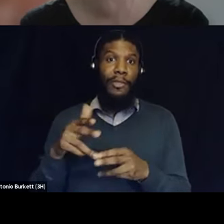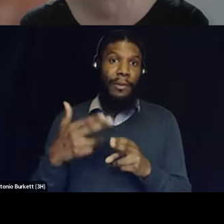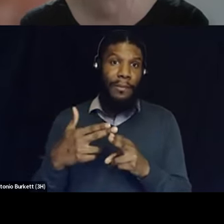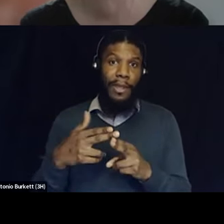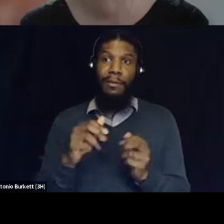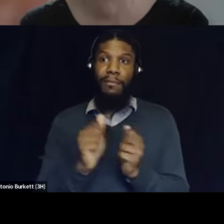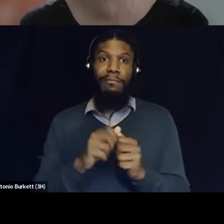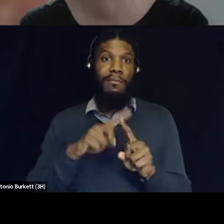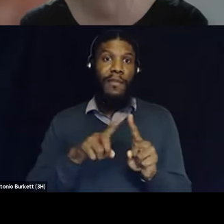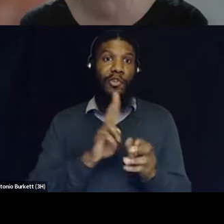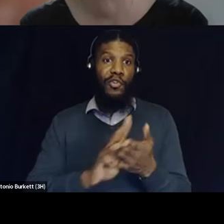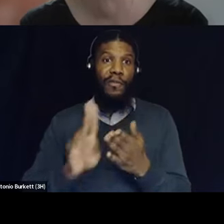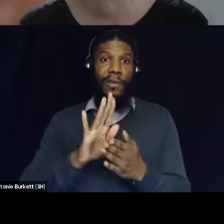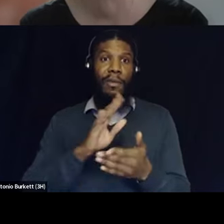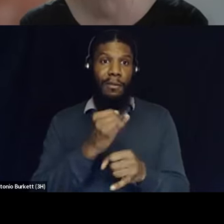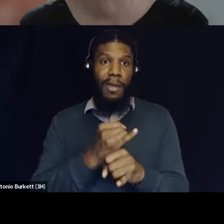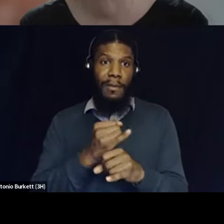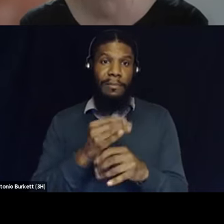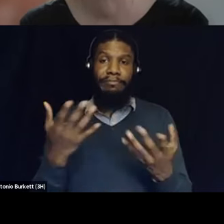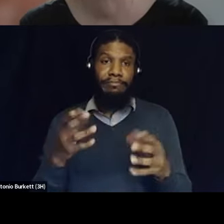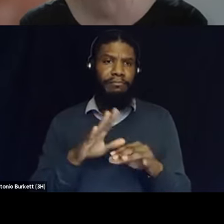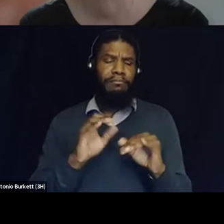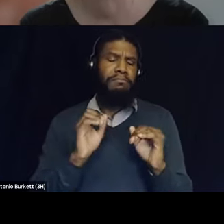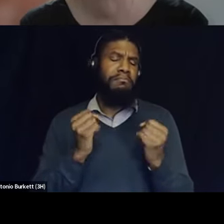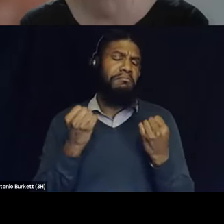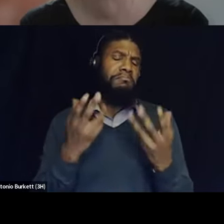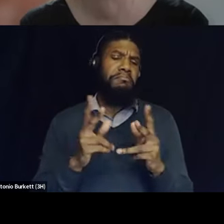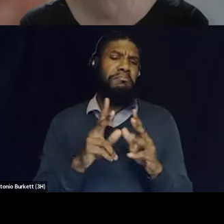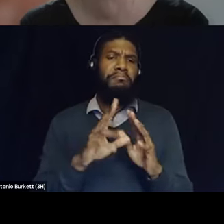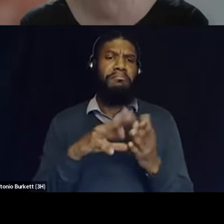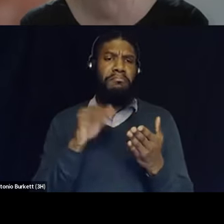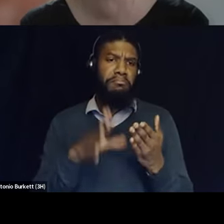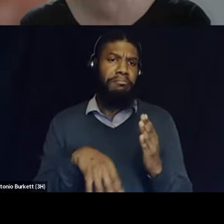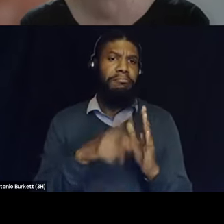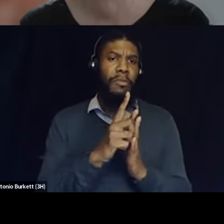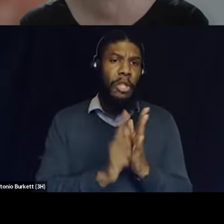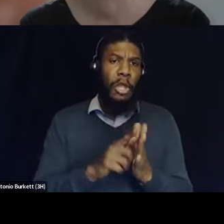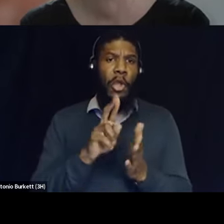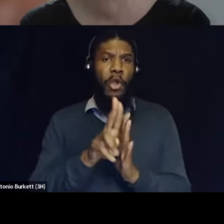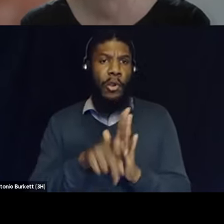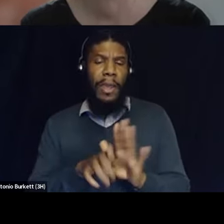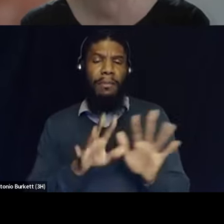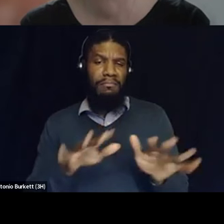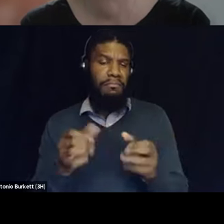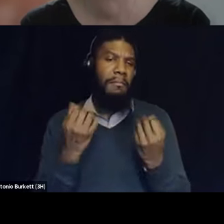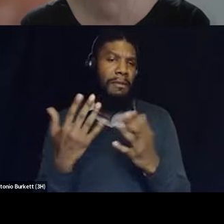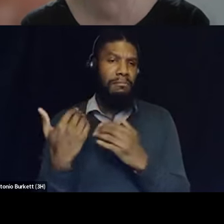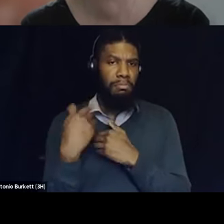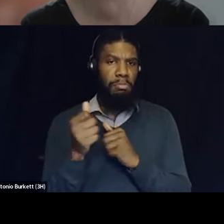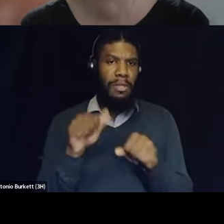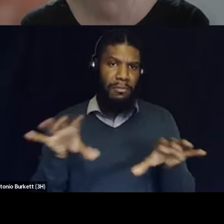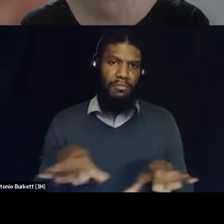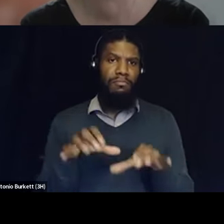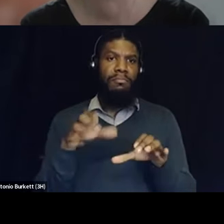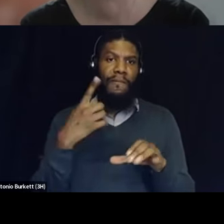ton of stuff that students whether it's undergrads law students grad students can do to push back academia is one of the first places that